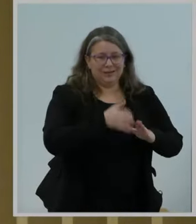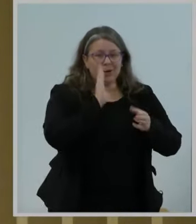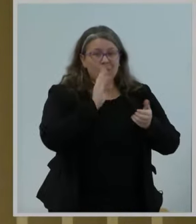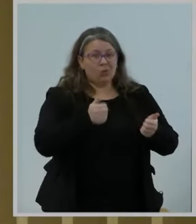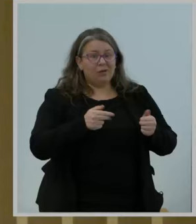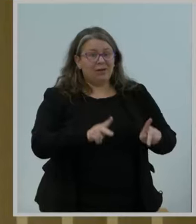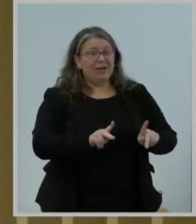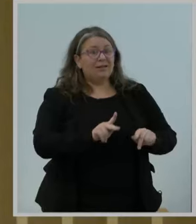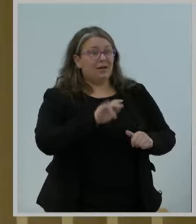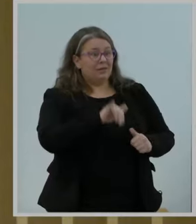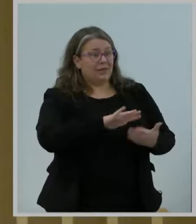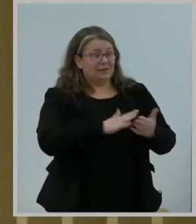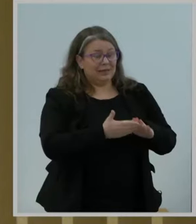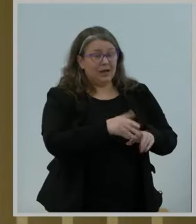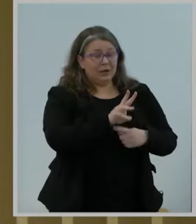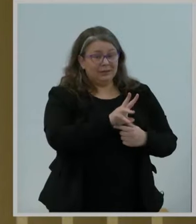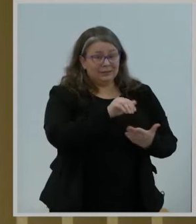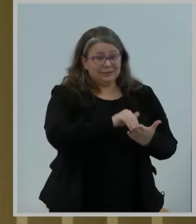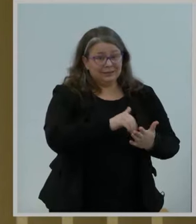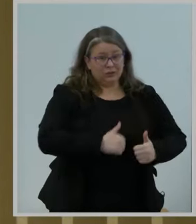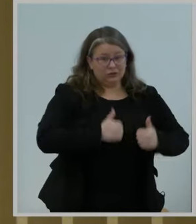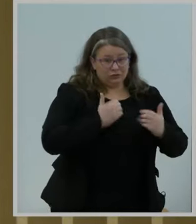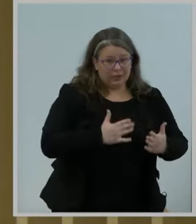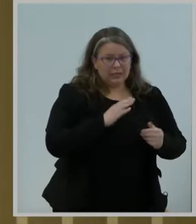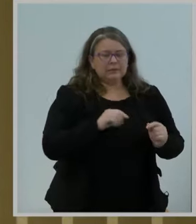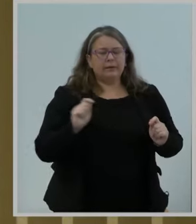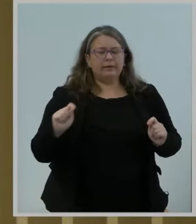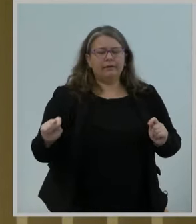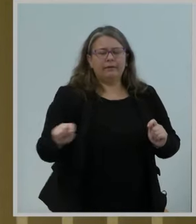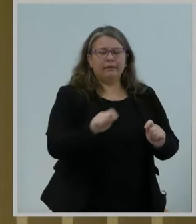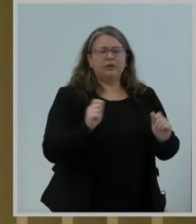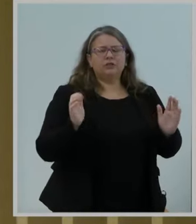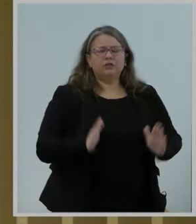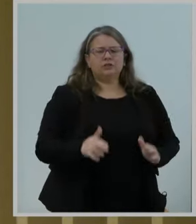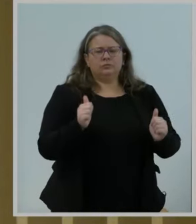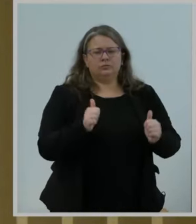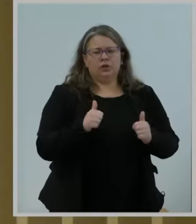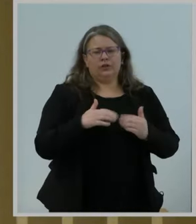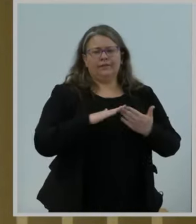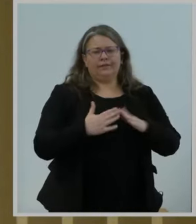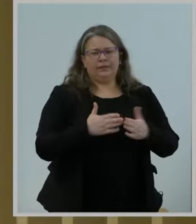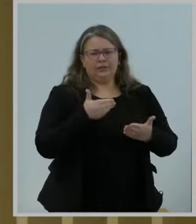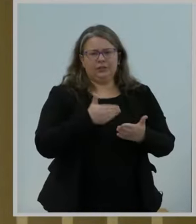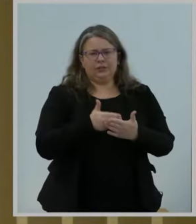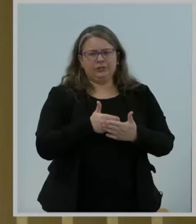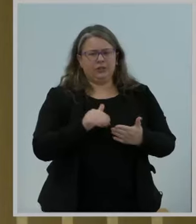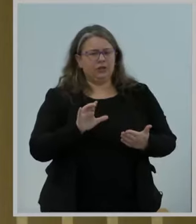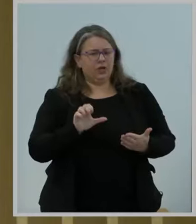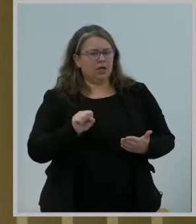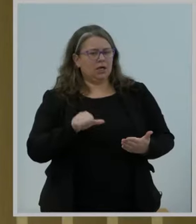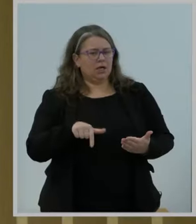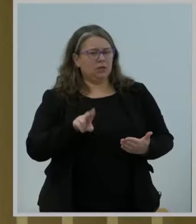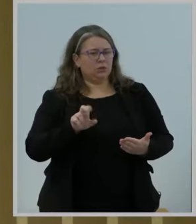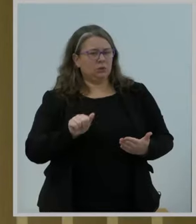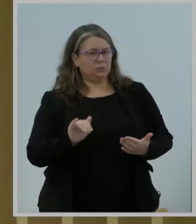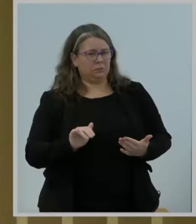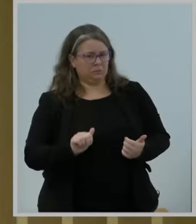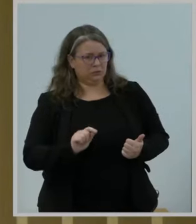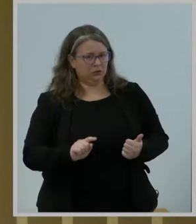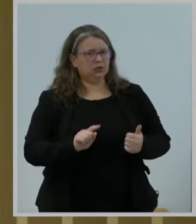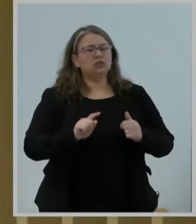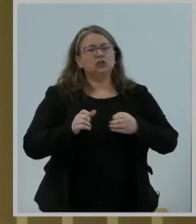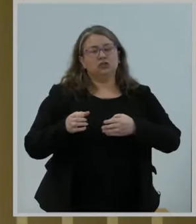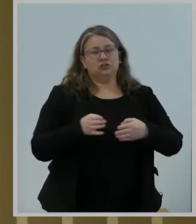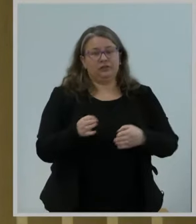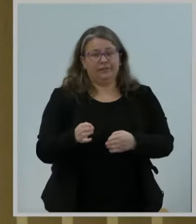along the Cuscusquim River to secure the necessities of modern life without having to leave the place that they call